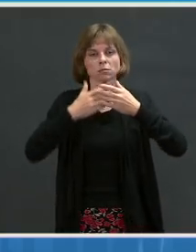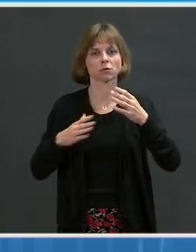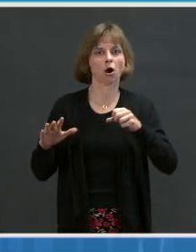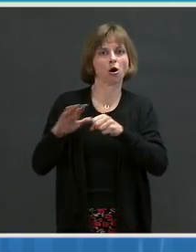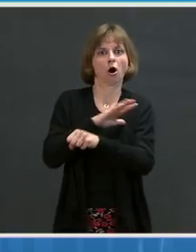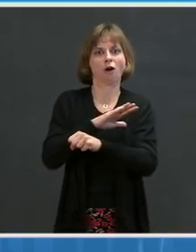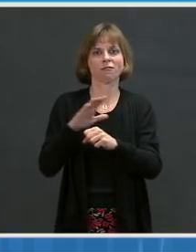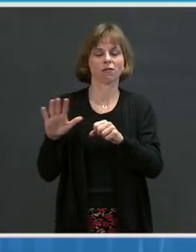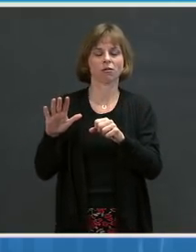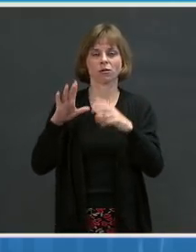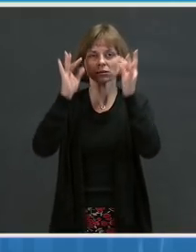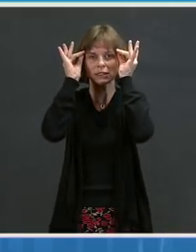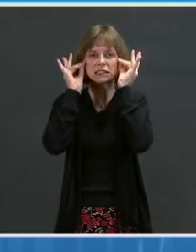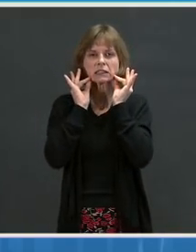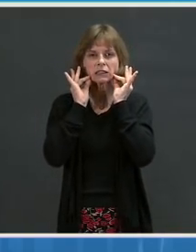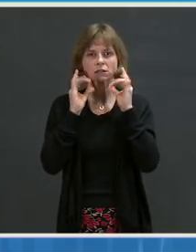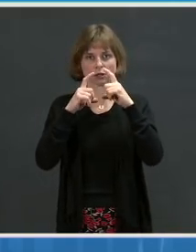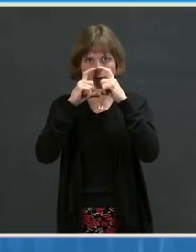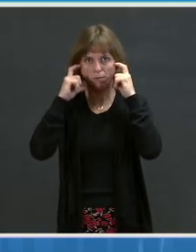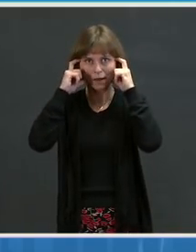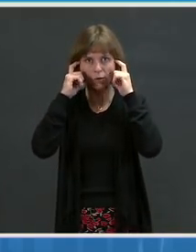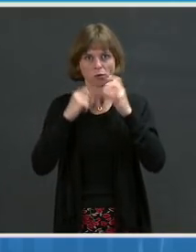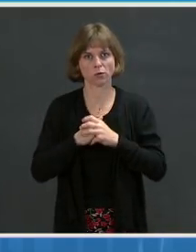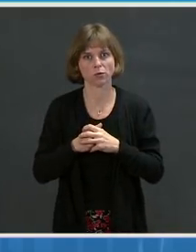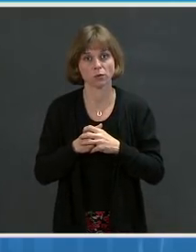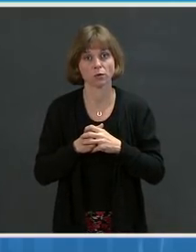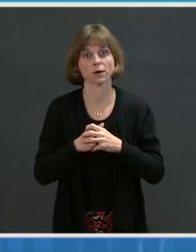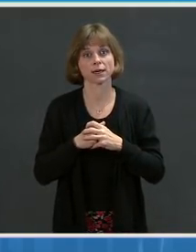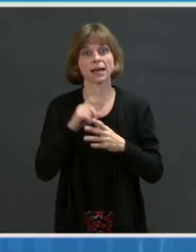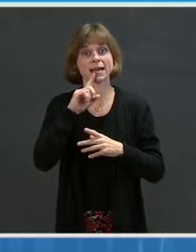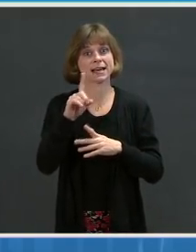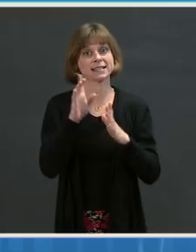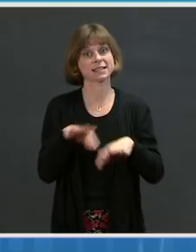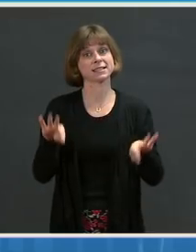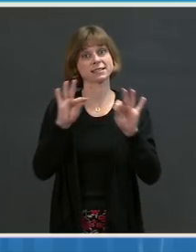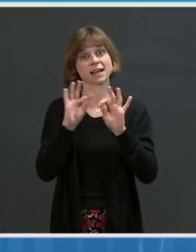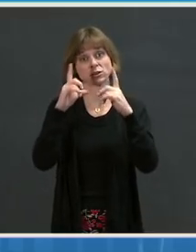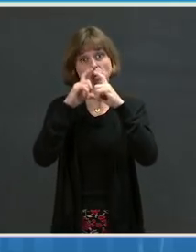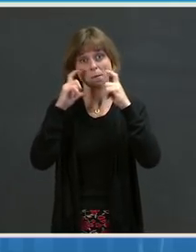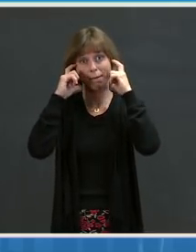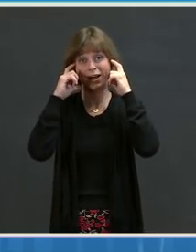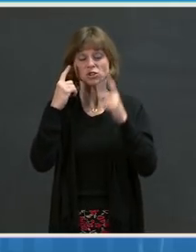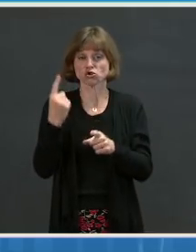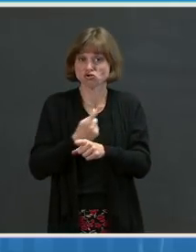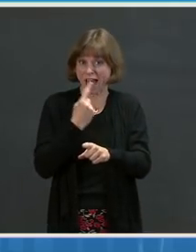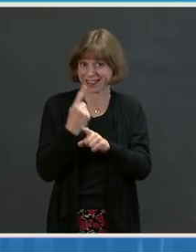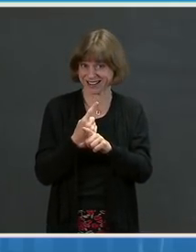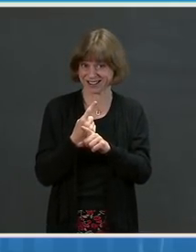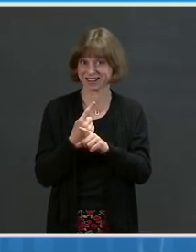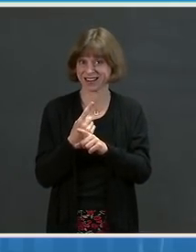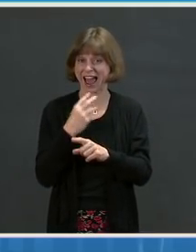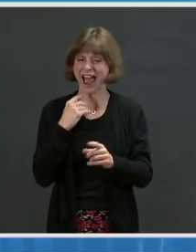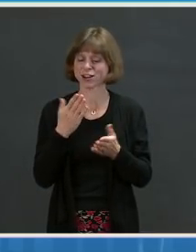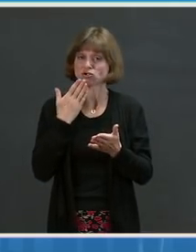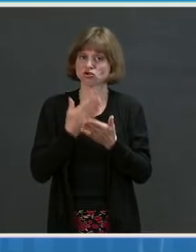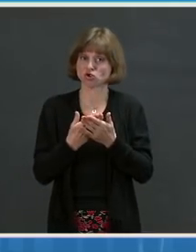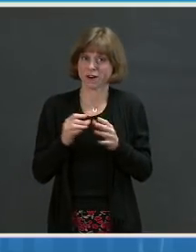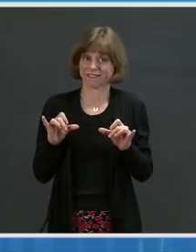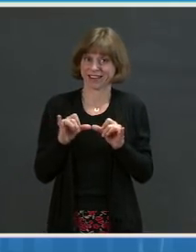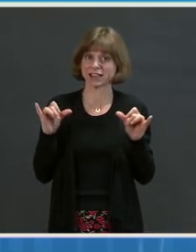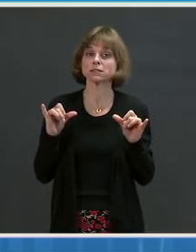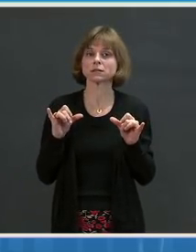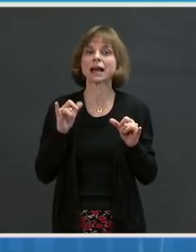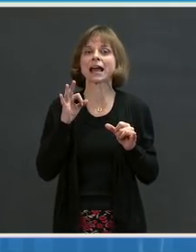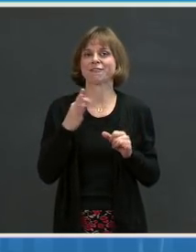snugly against your nose and the sides of your face. It's essential that you wear your mask correctly and that it fits well in order to get the most